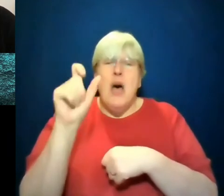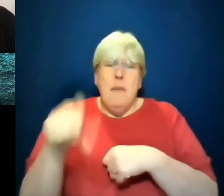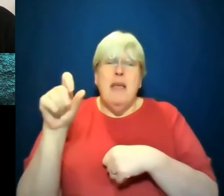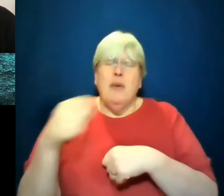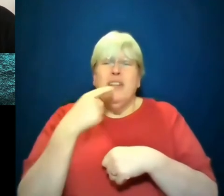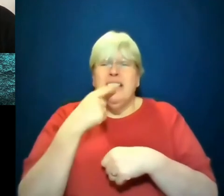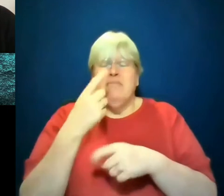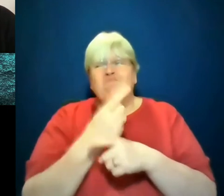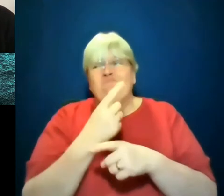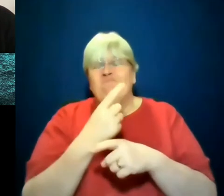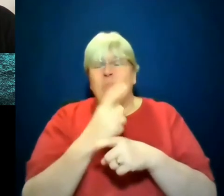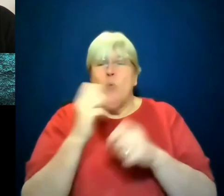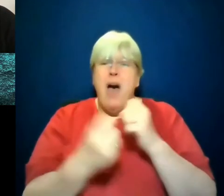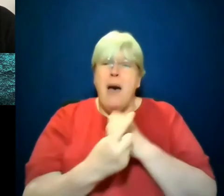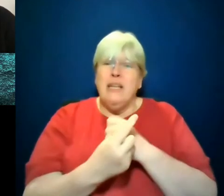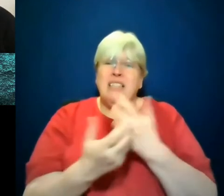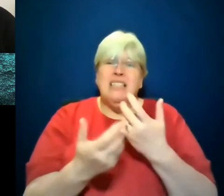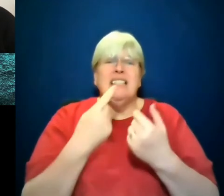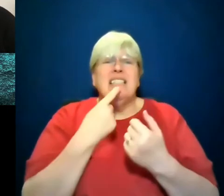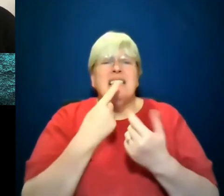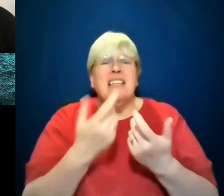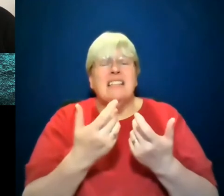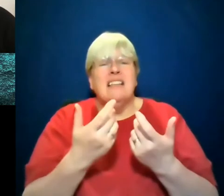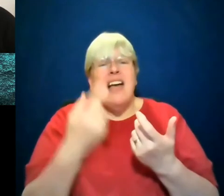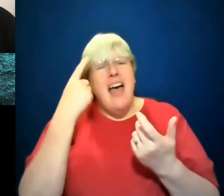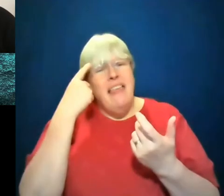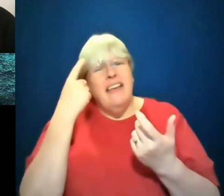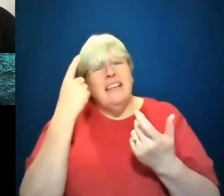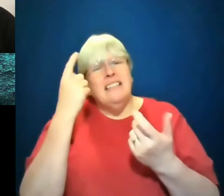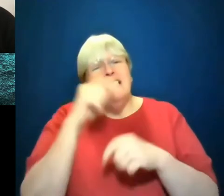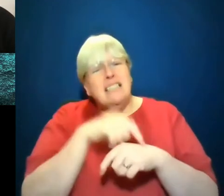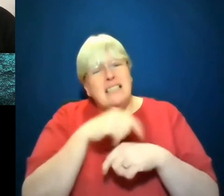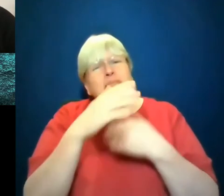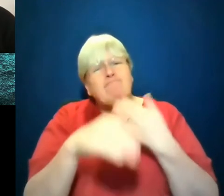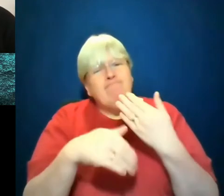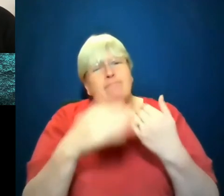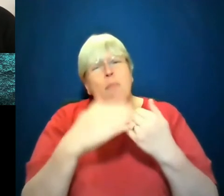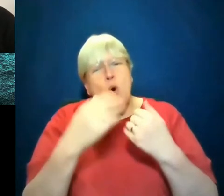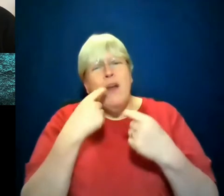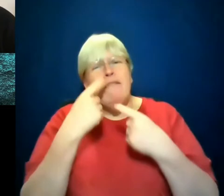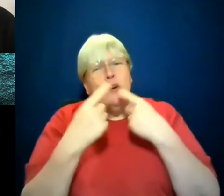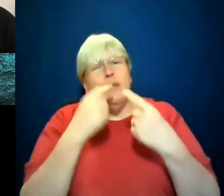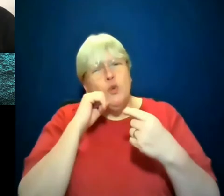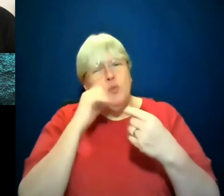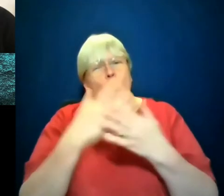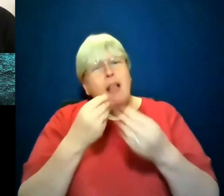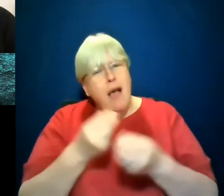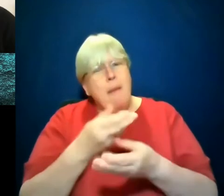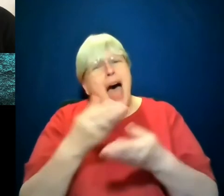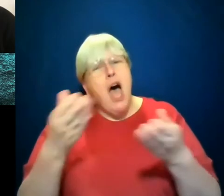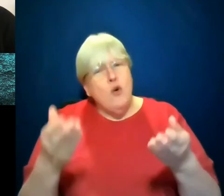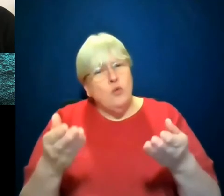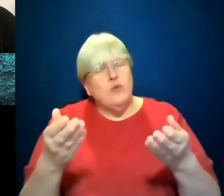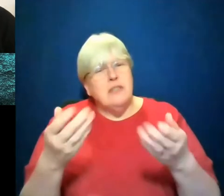who, I think, and over time when more information is able to come out, I think there's a lot that's on lockdown